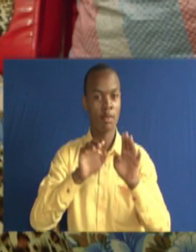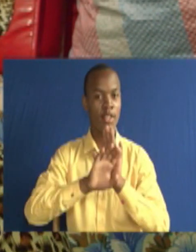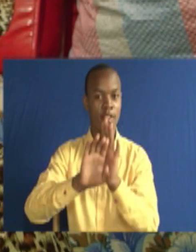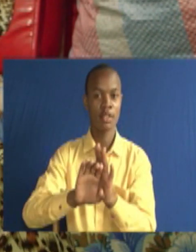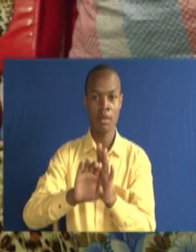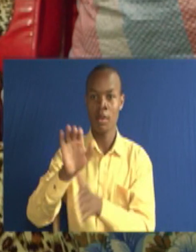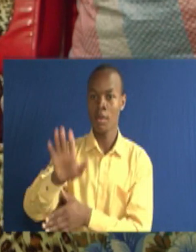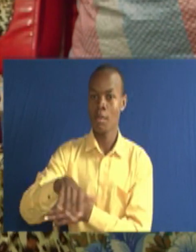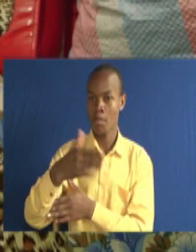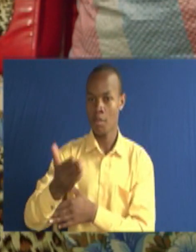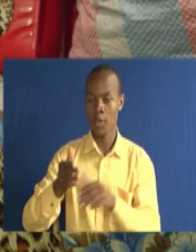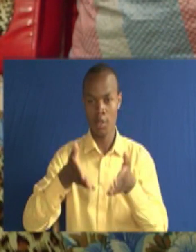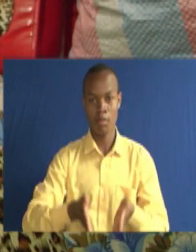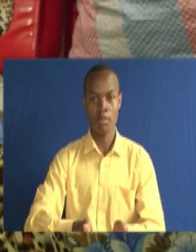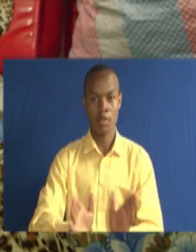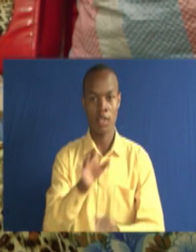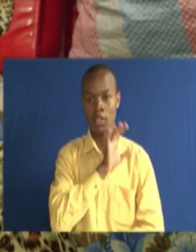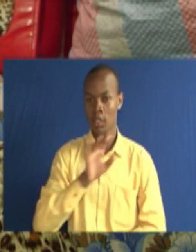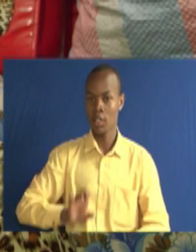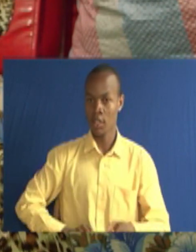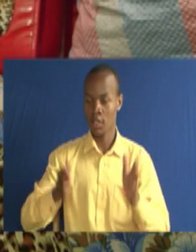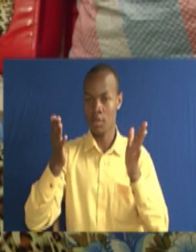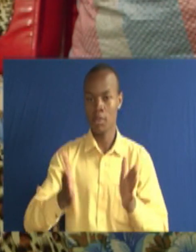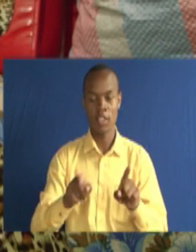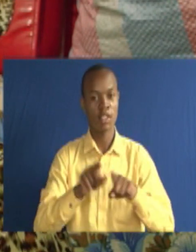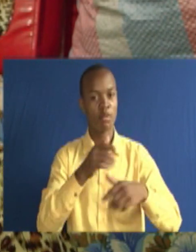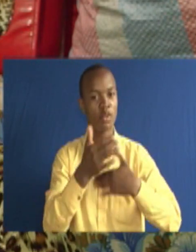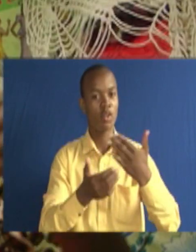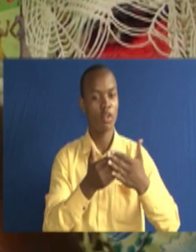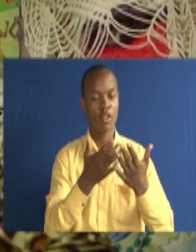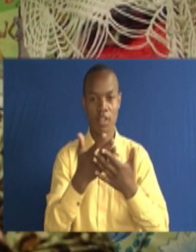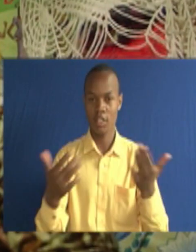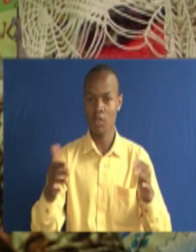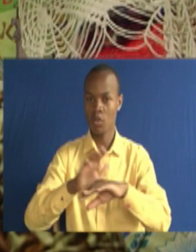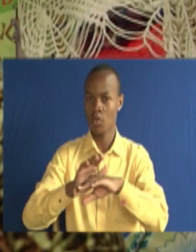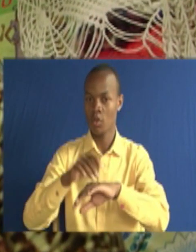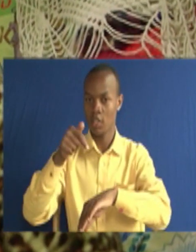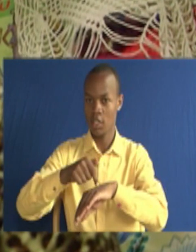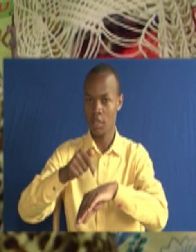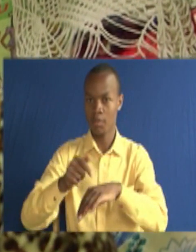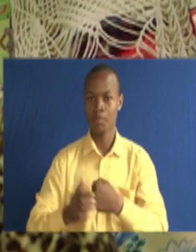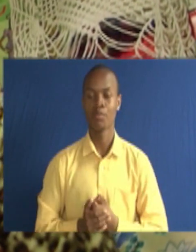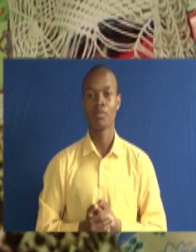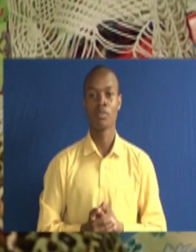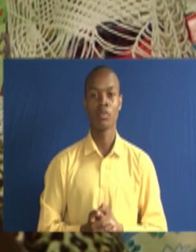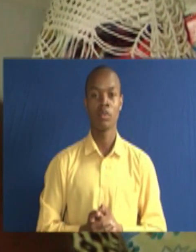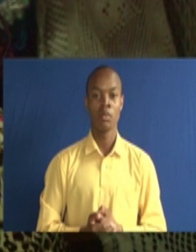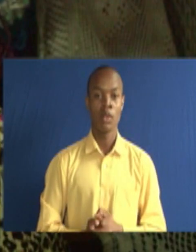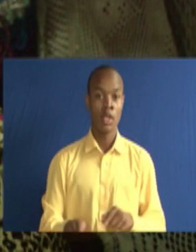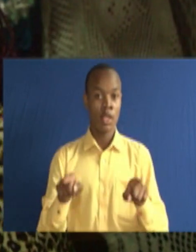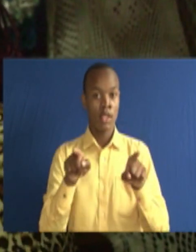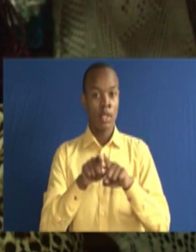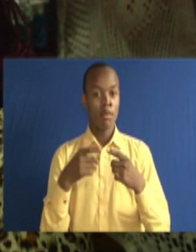birthday parties, Christmas and all those good moments. On the other hand, being taken advantage of